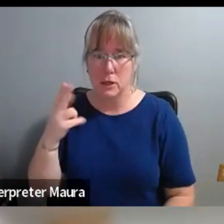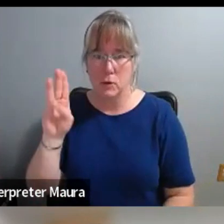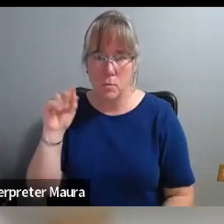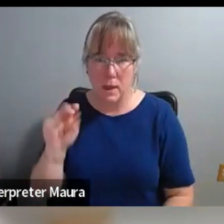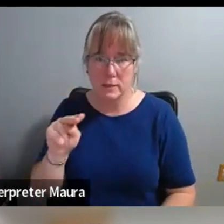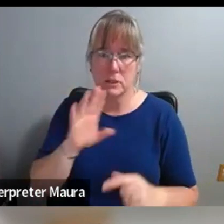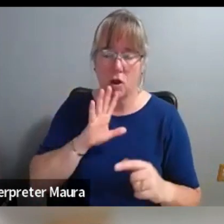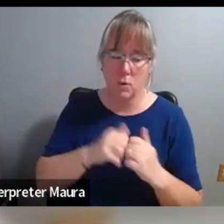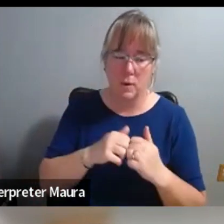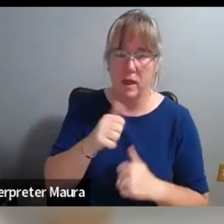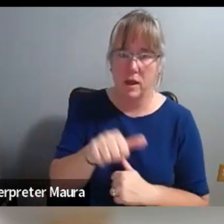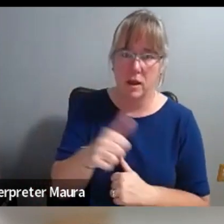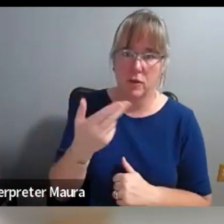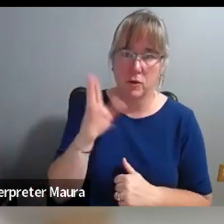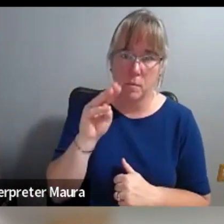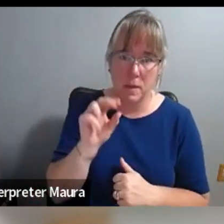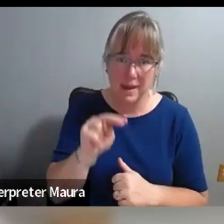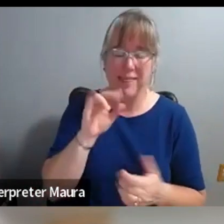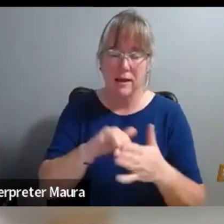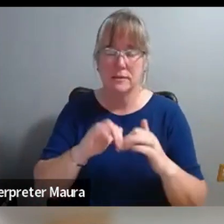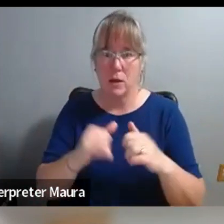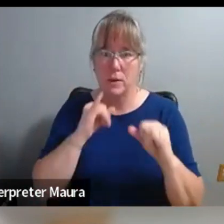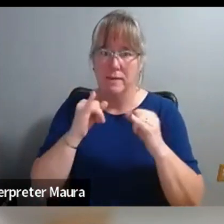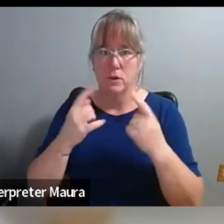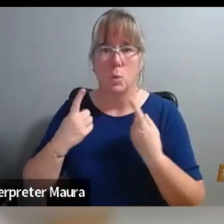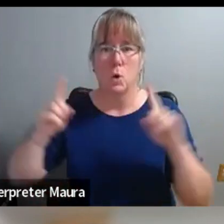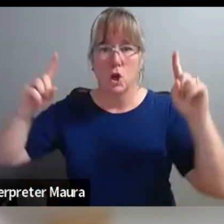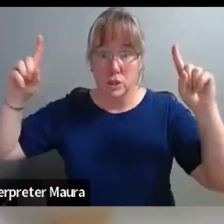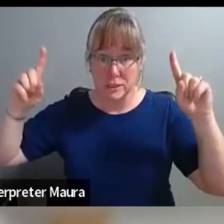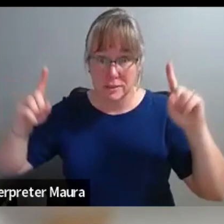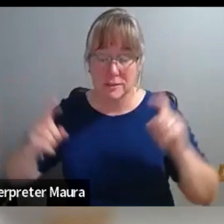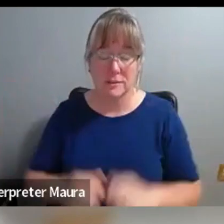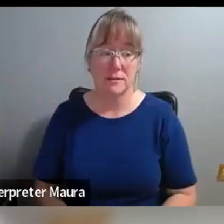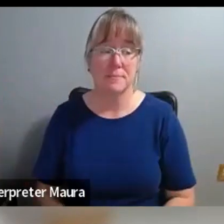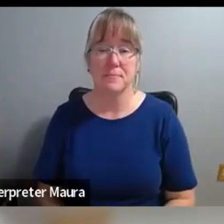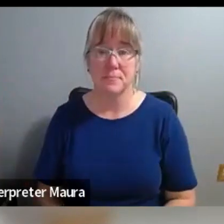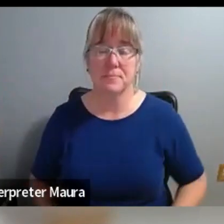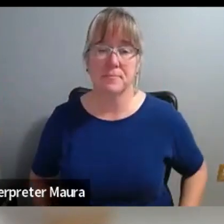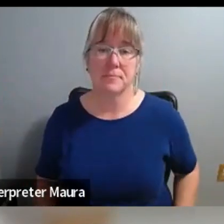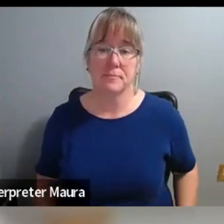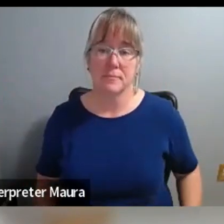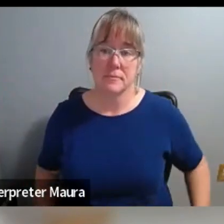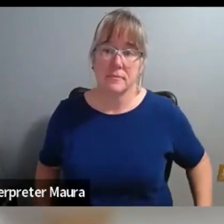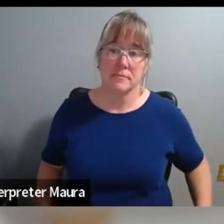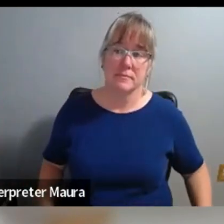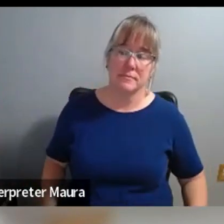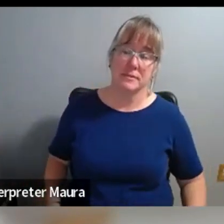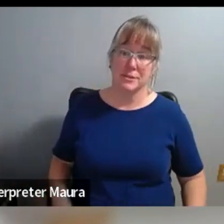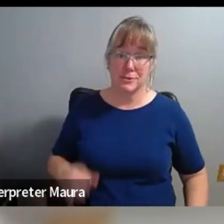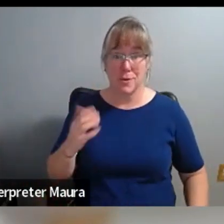human being. That's how an interview really sings, you know, that's, that's, that's what it's all about. And